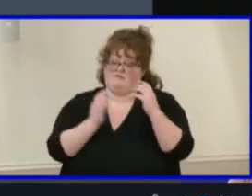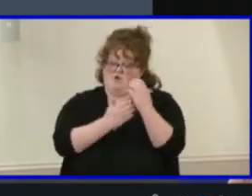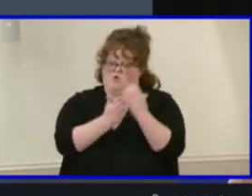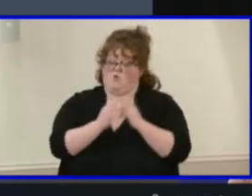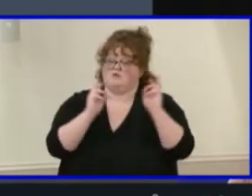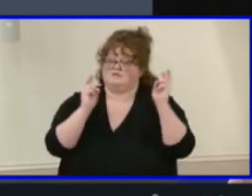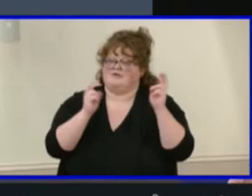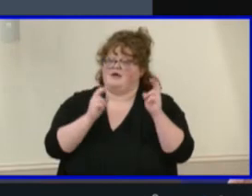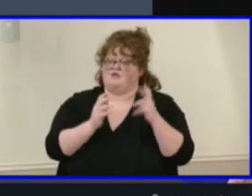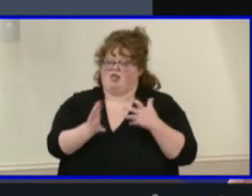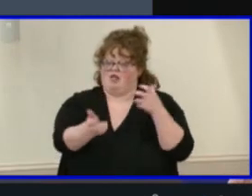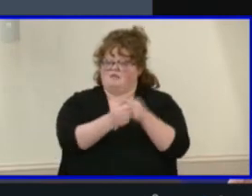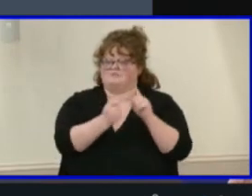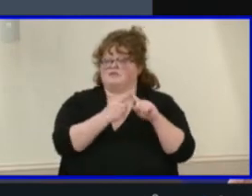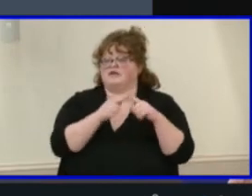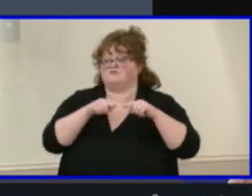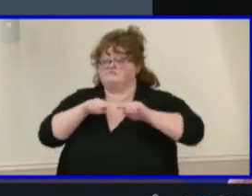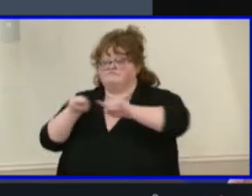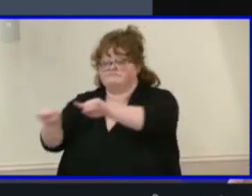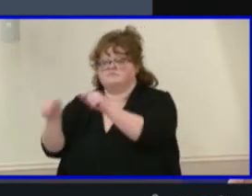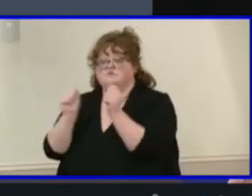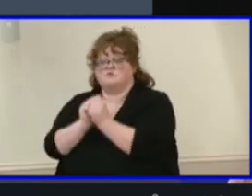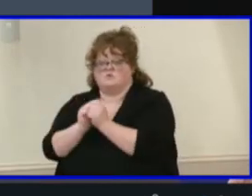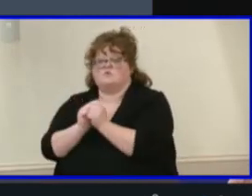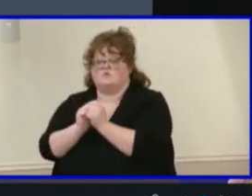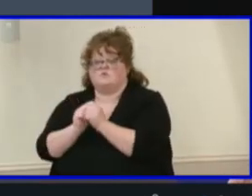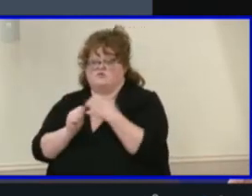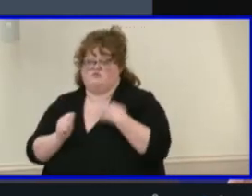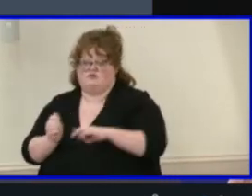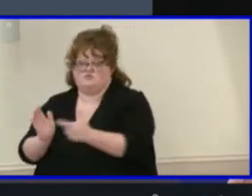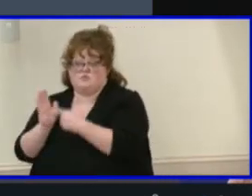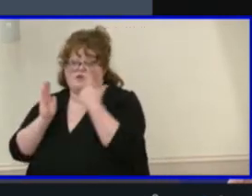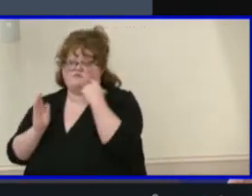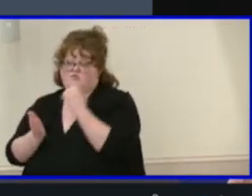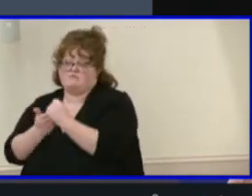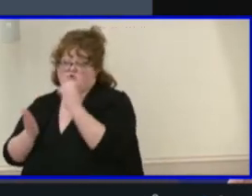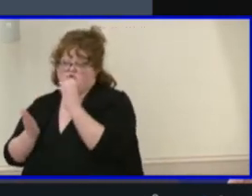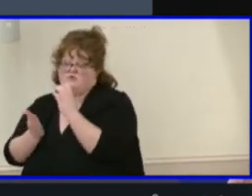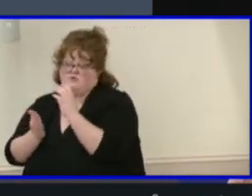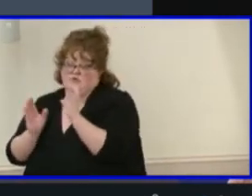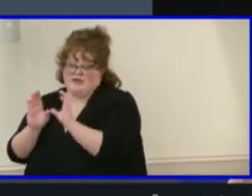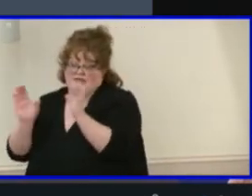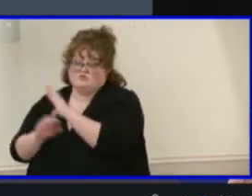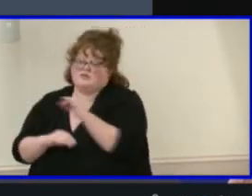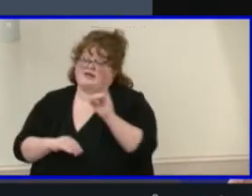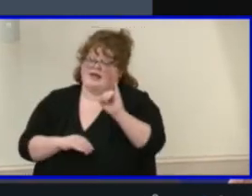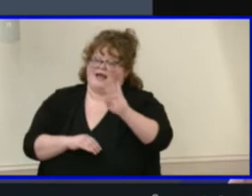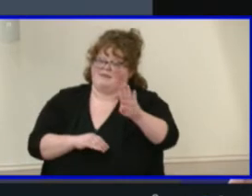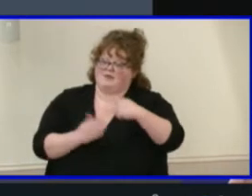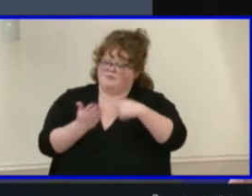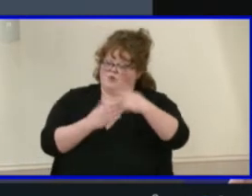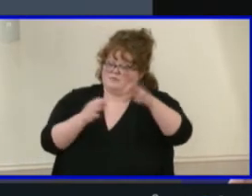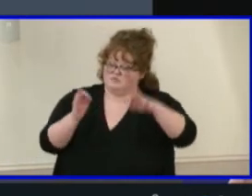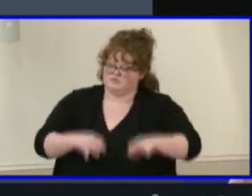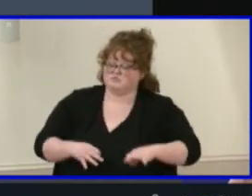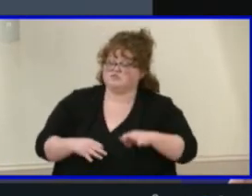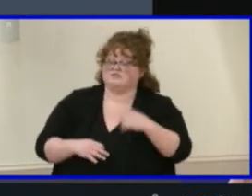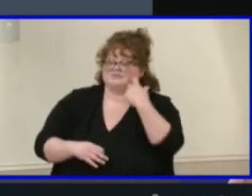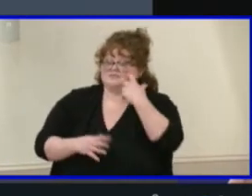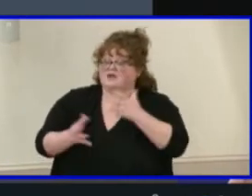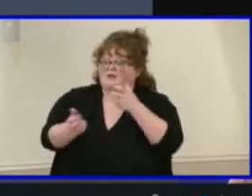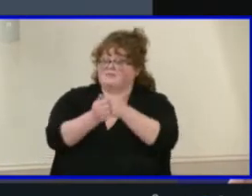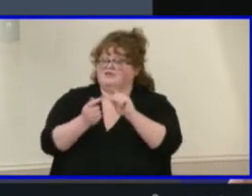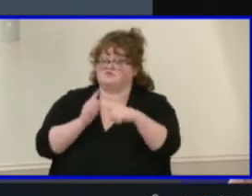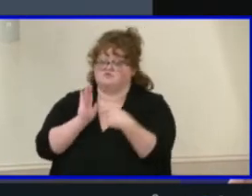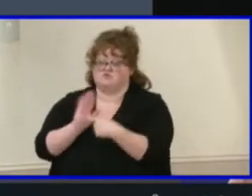with standards of accreditation. Finally, the International Baccalaureate Program description for grades 9 and 10 was updated to